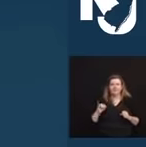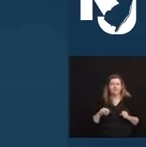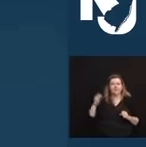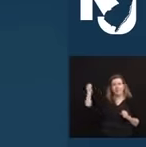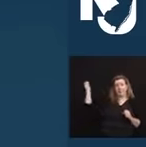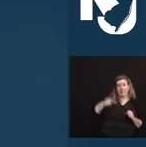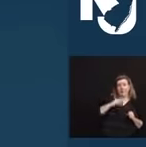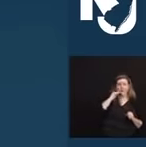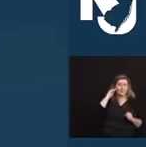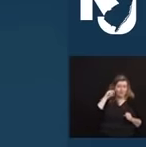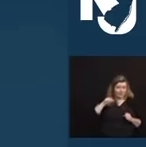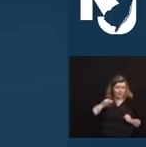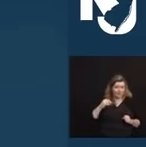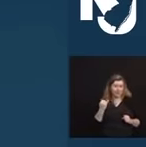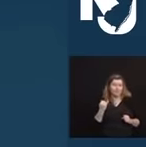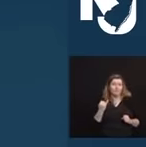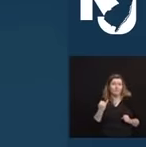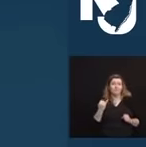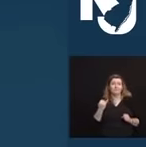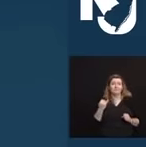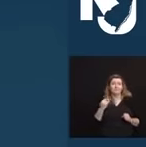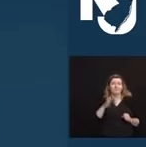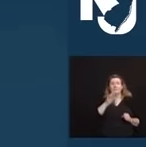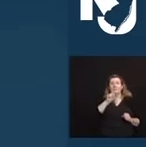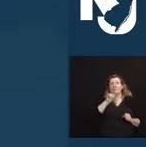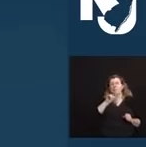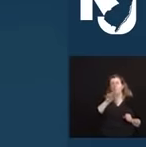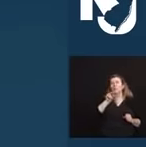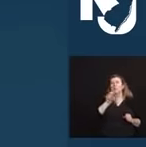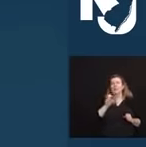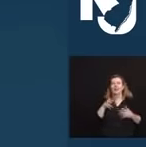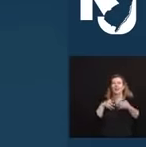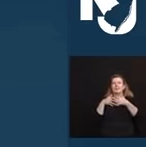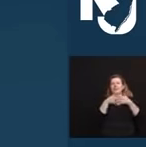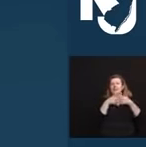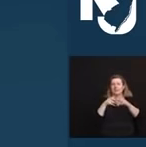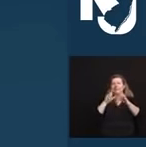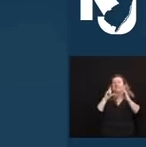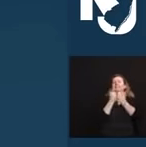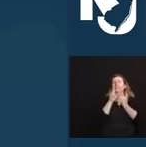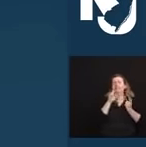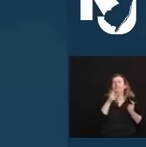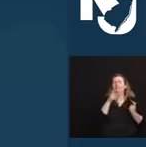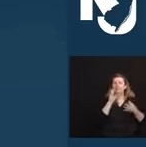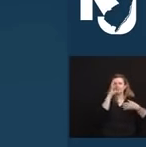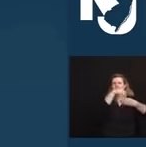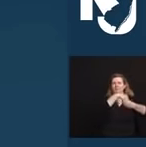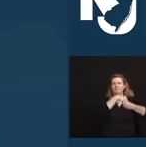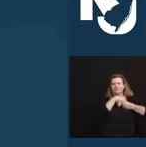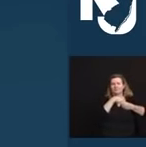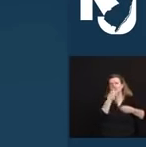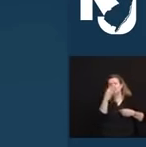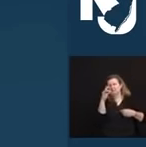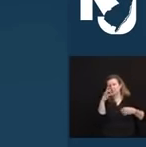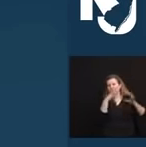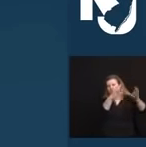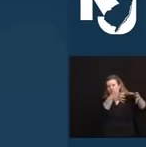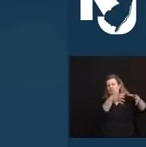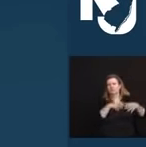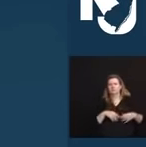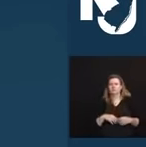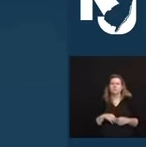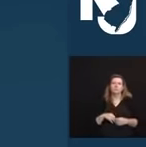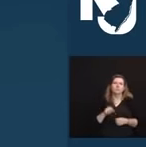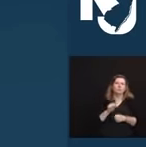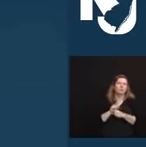American Legion Post 19. He began his post-military career with Bell Atlantic and then switched over to a